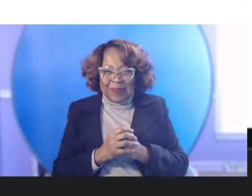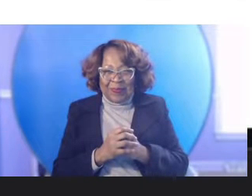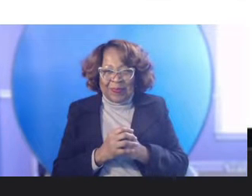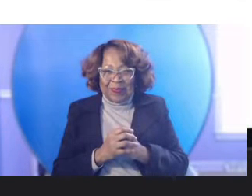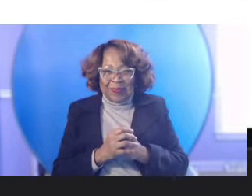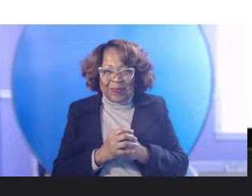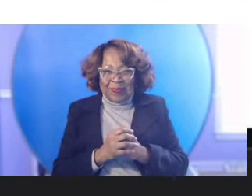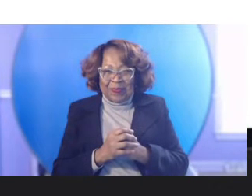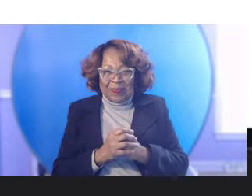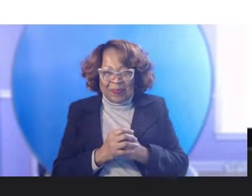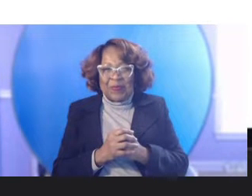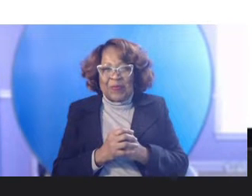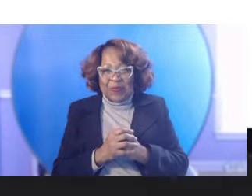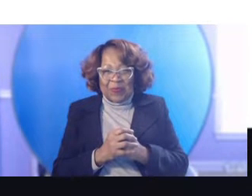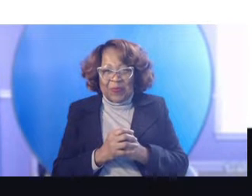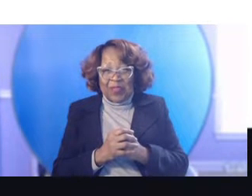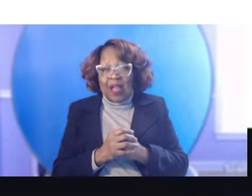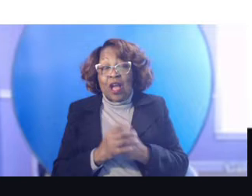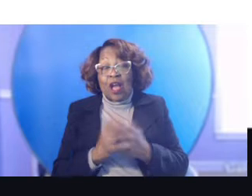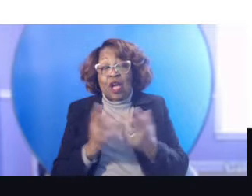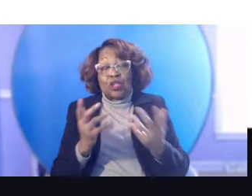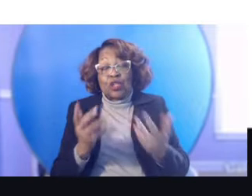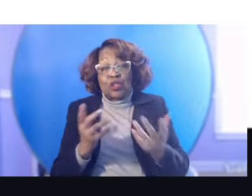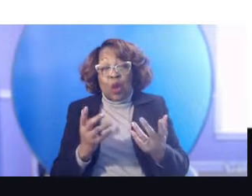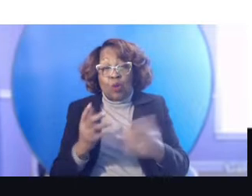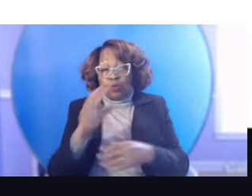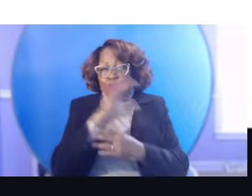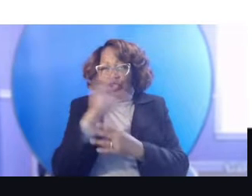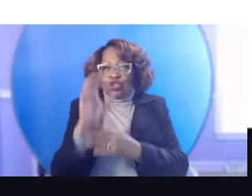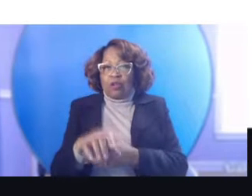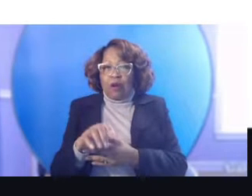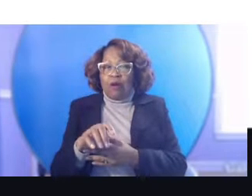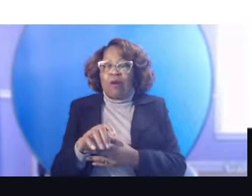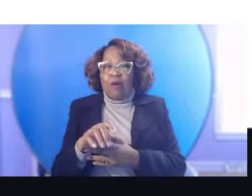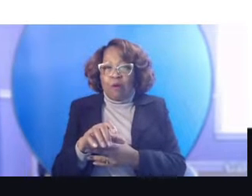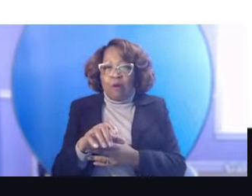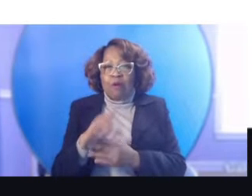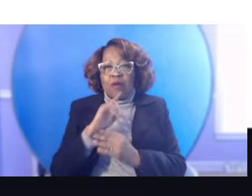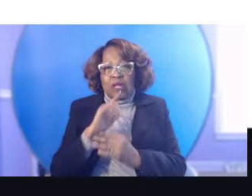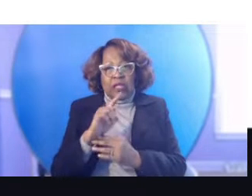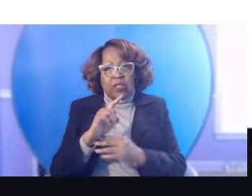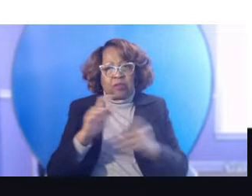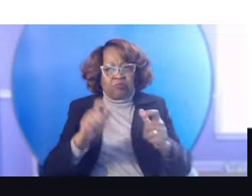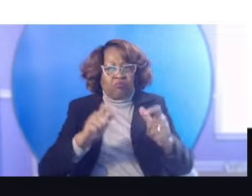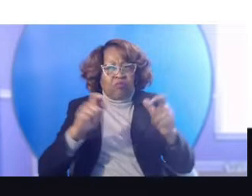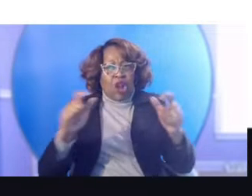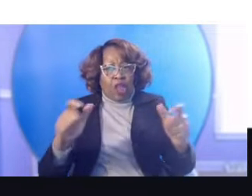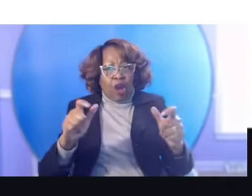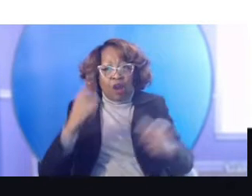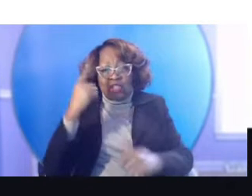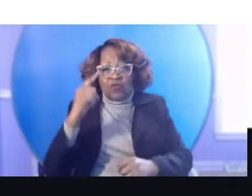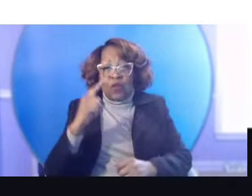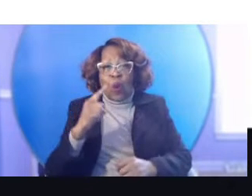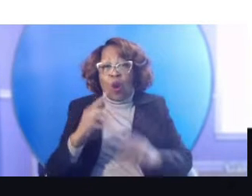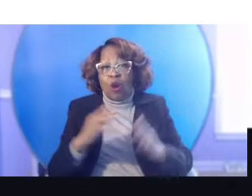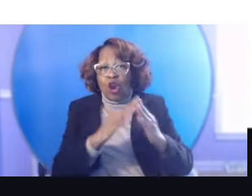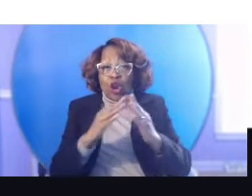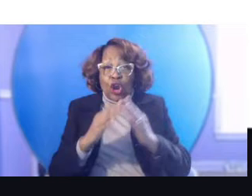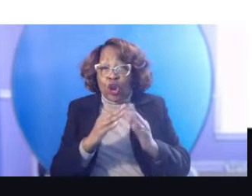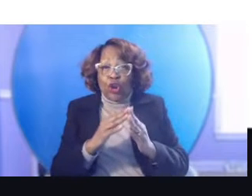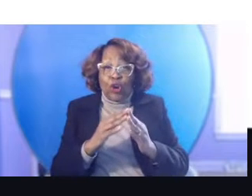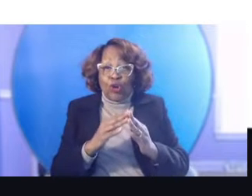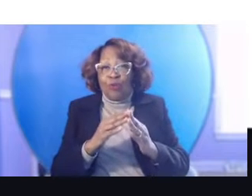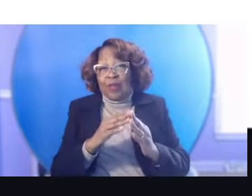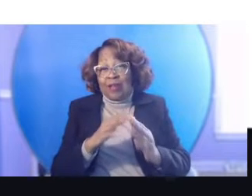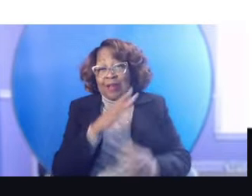Okay. Chicago is, um, pretty, pretty large for urban ag spaces. Uh,